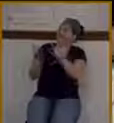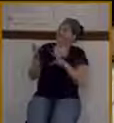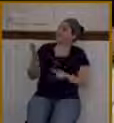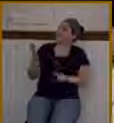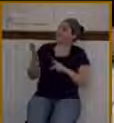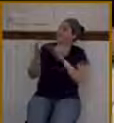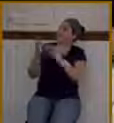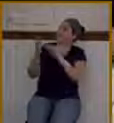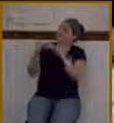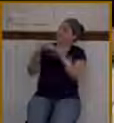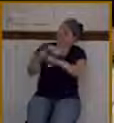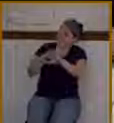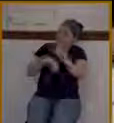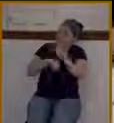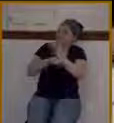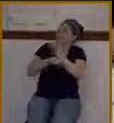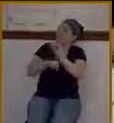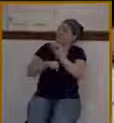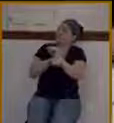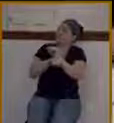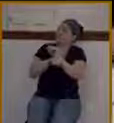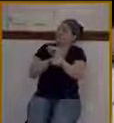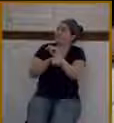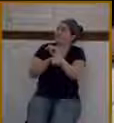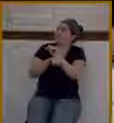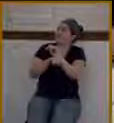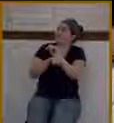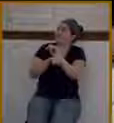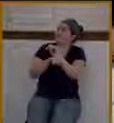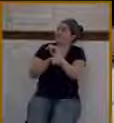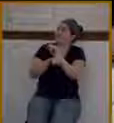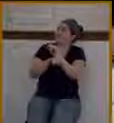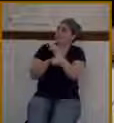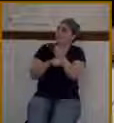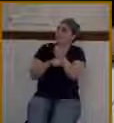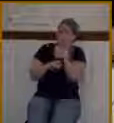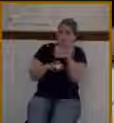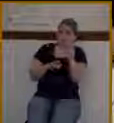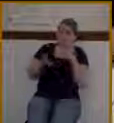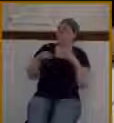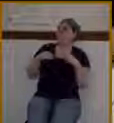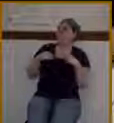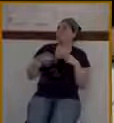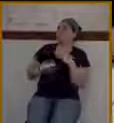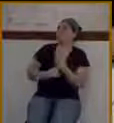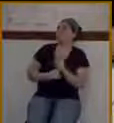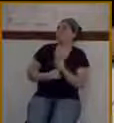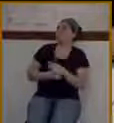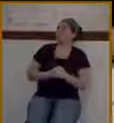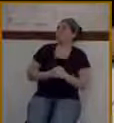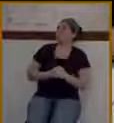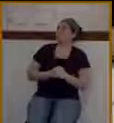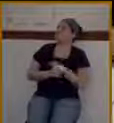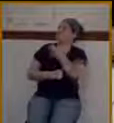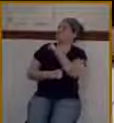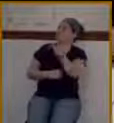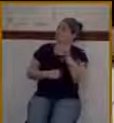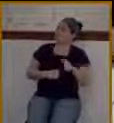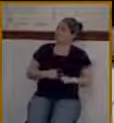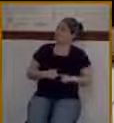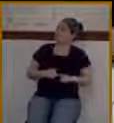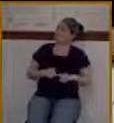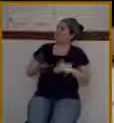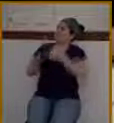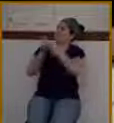into his temple, and yet there were very few that received him, that, Lord, we would examine our own heart to make